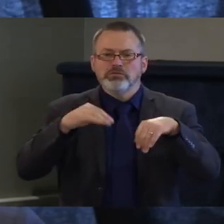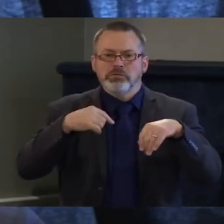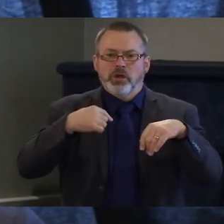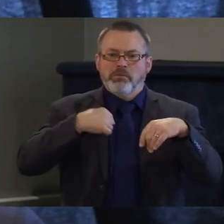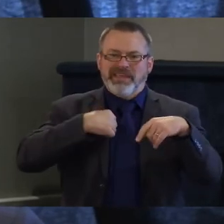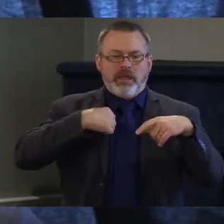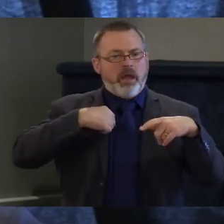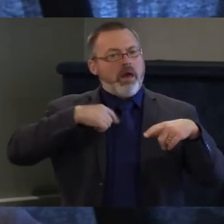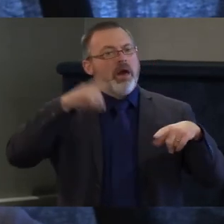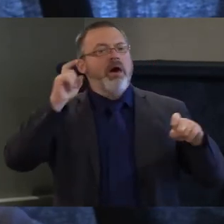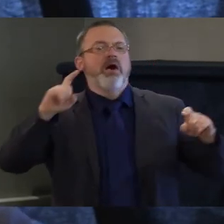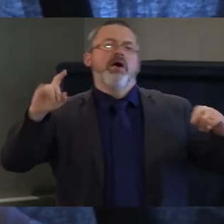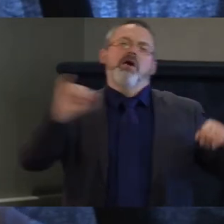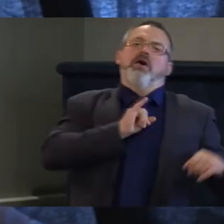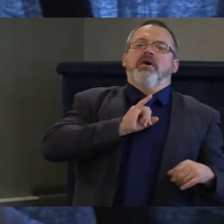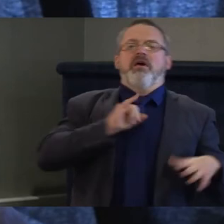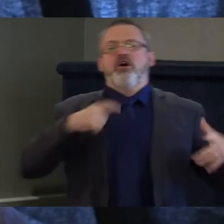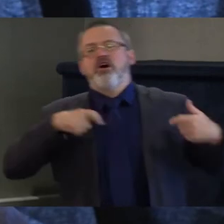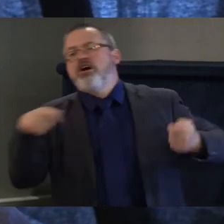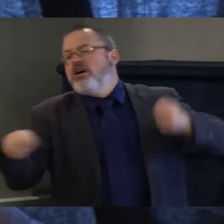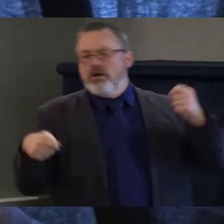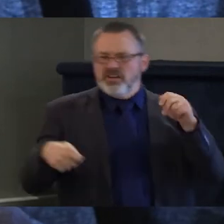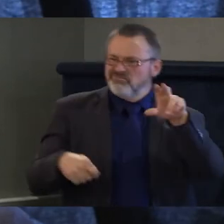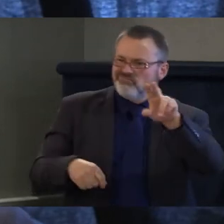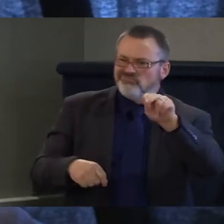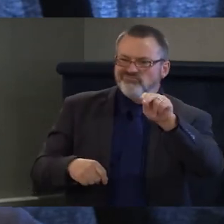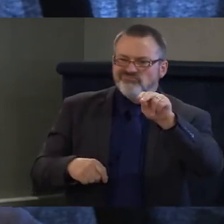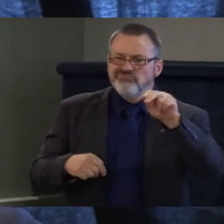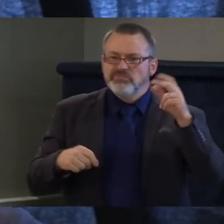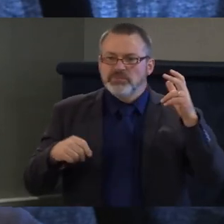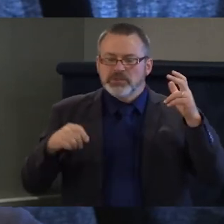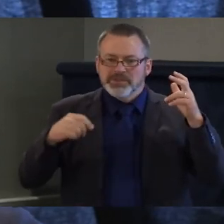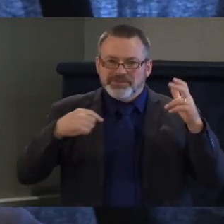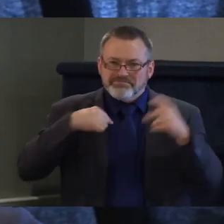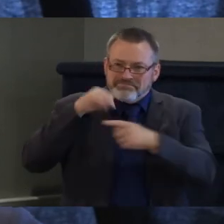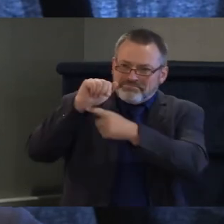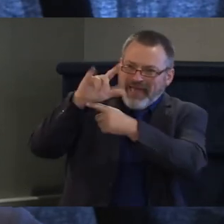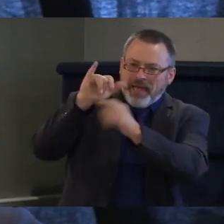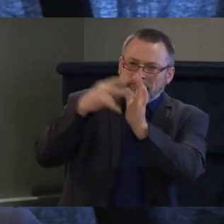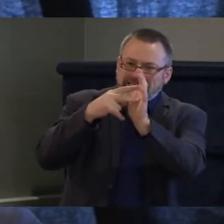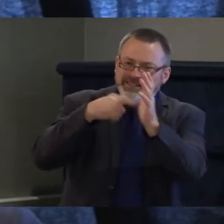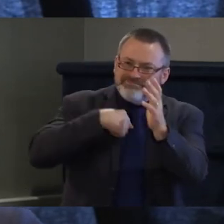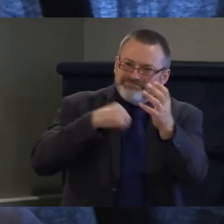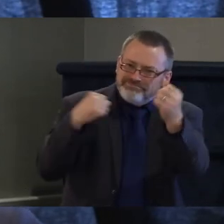which is learning and growing together